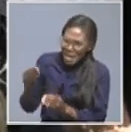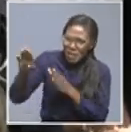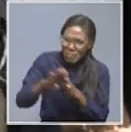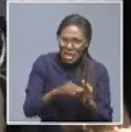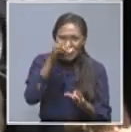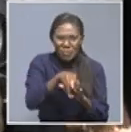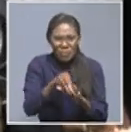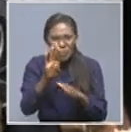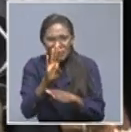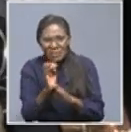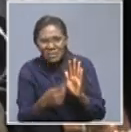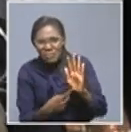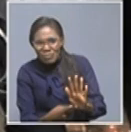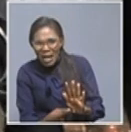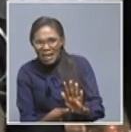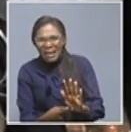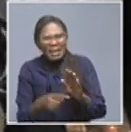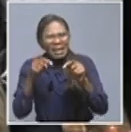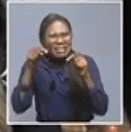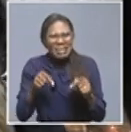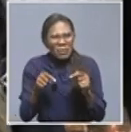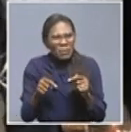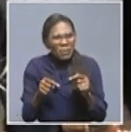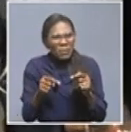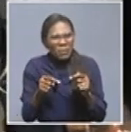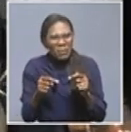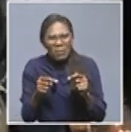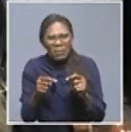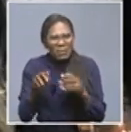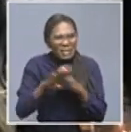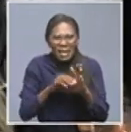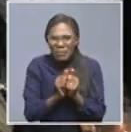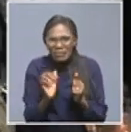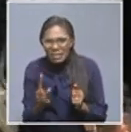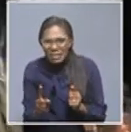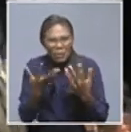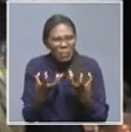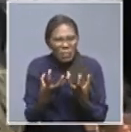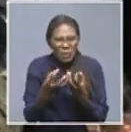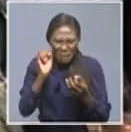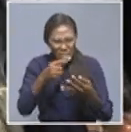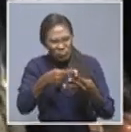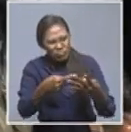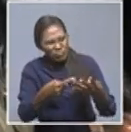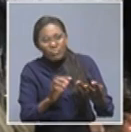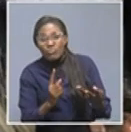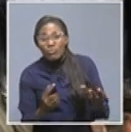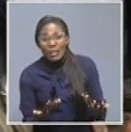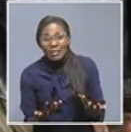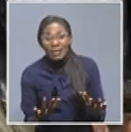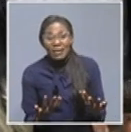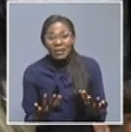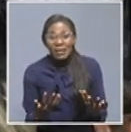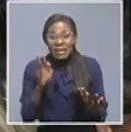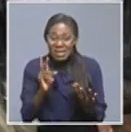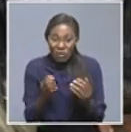of the totems expo what are the nitty-gritties that we should bring and what is just your message to the general public to ensure that they are also